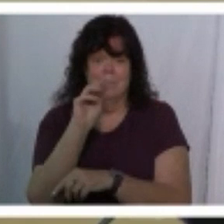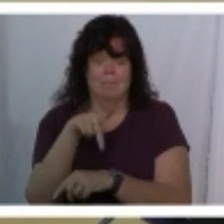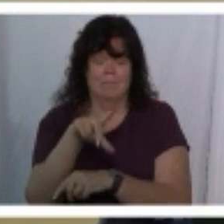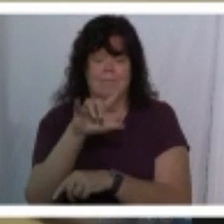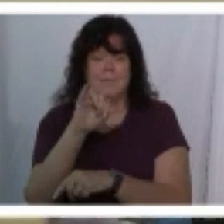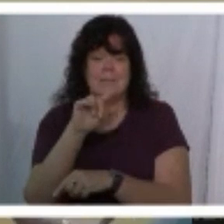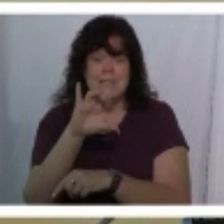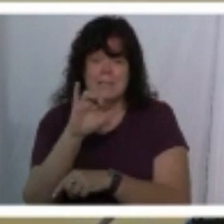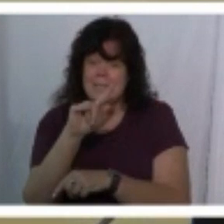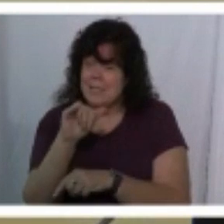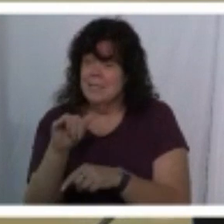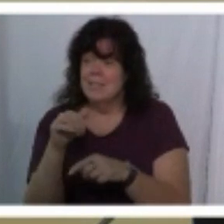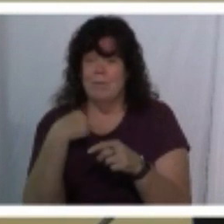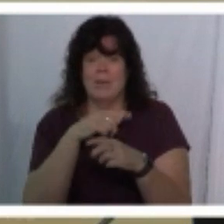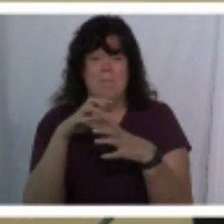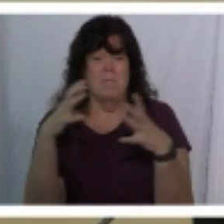is that we outgrow the warehouse